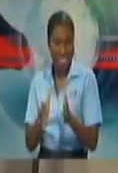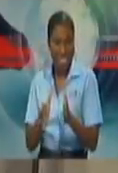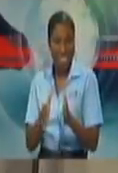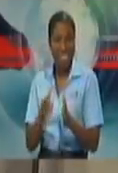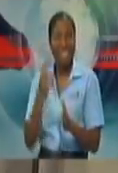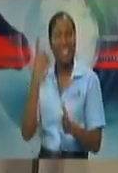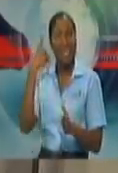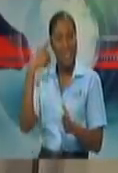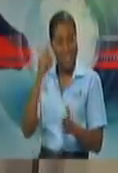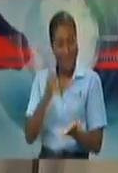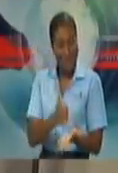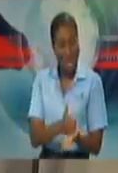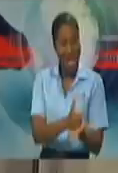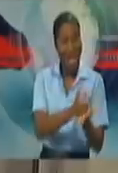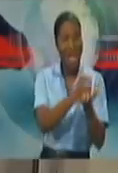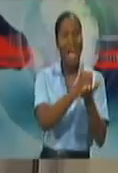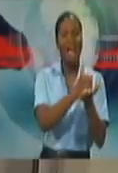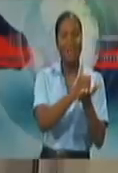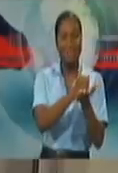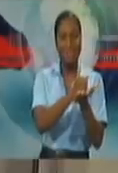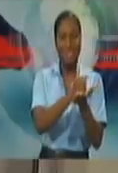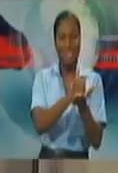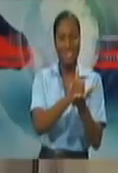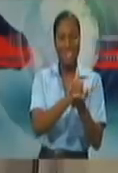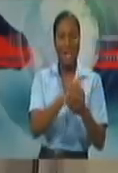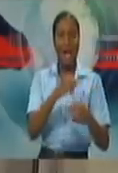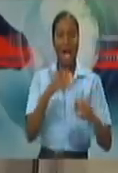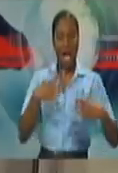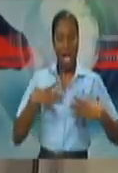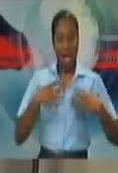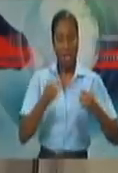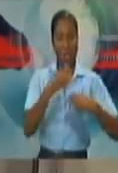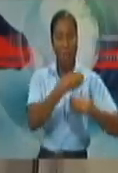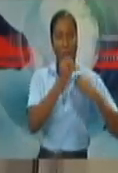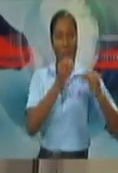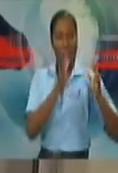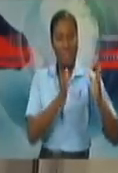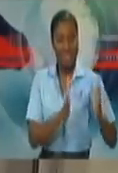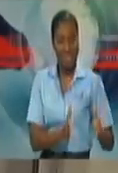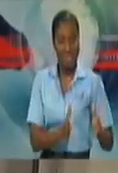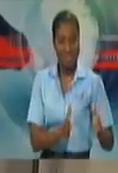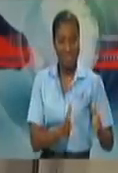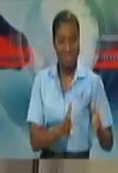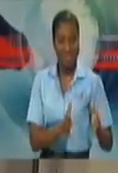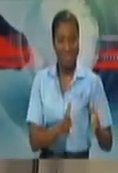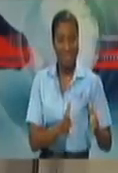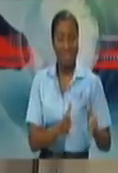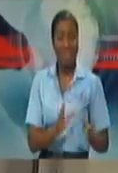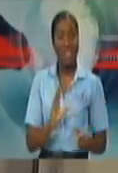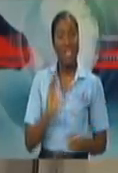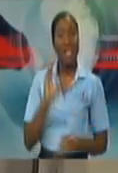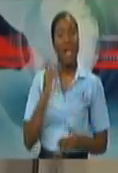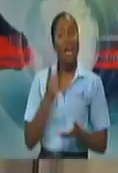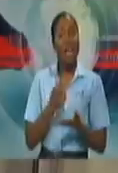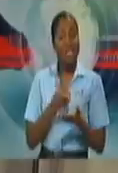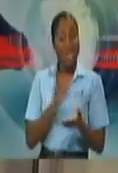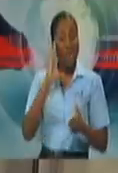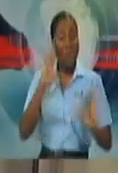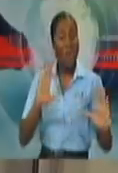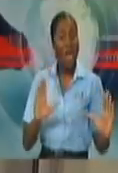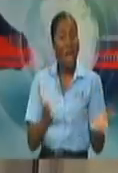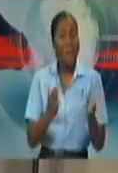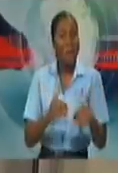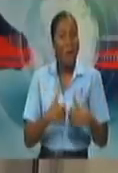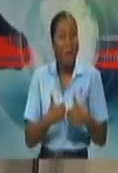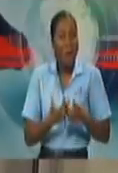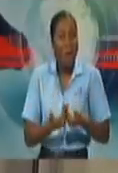assist the county medical officers of health. This will do several things. One, it gives us more boots on the ground,